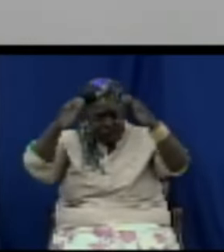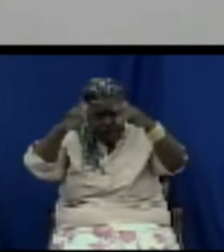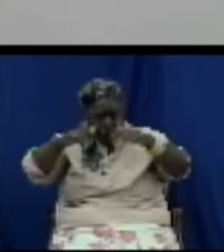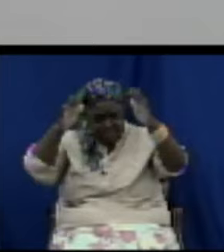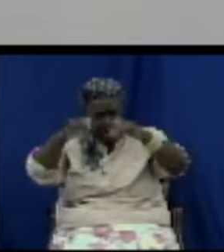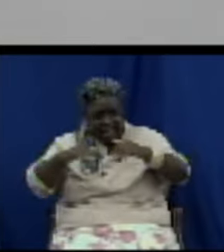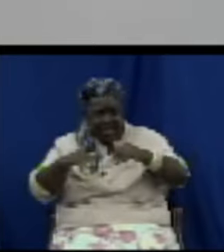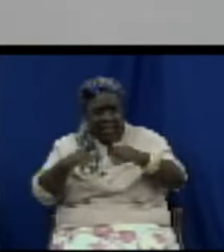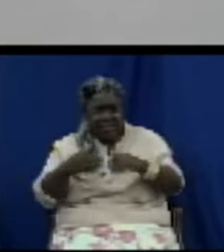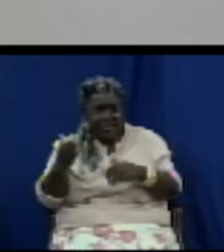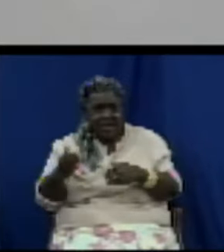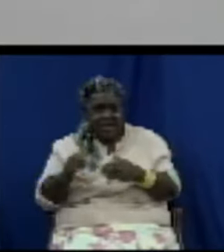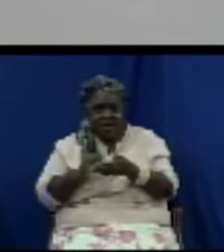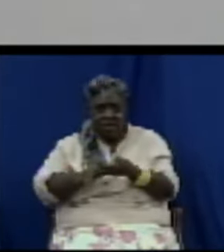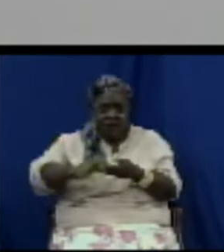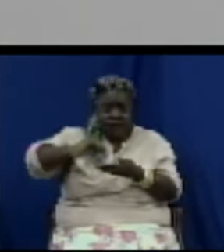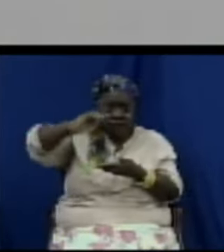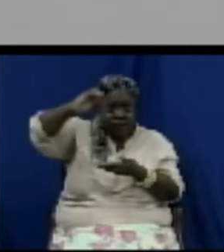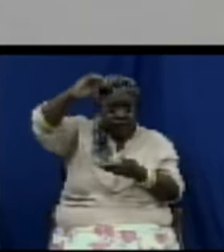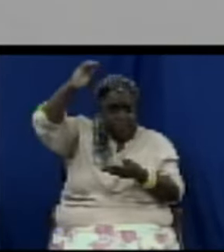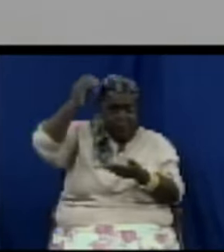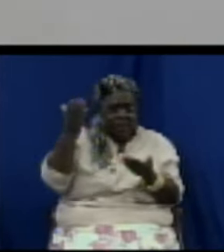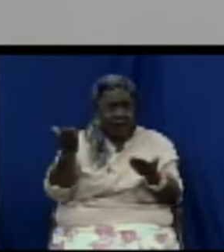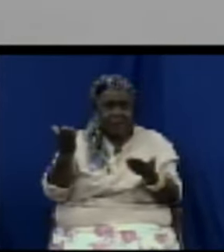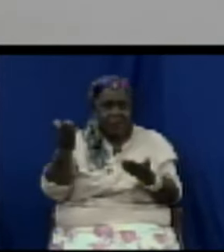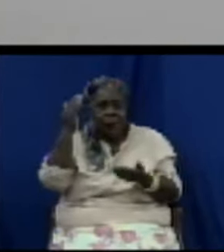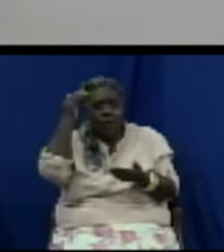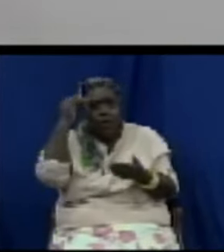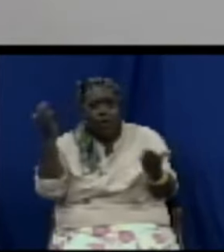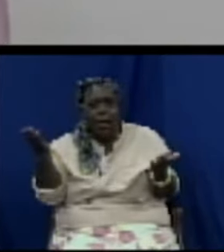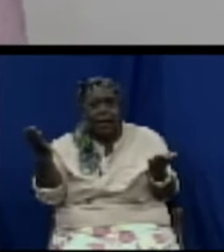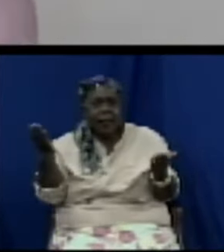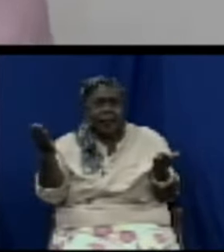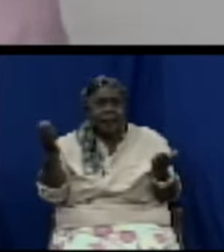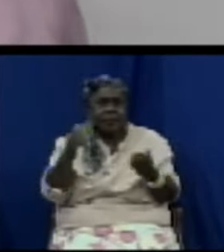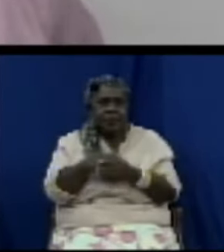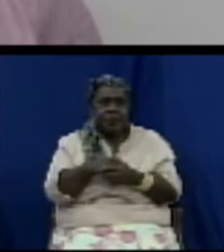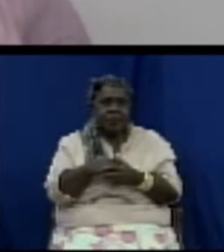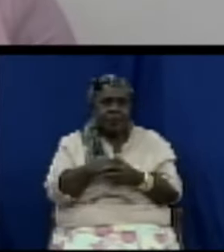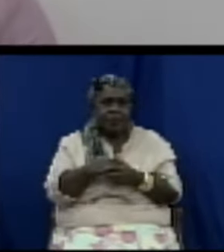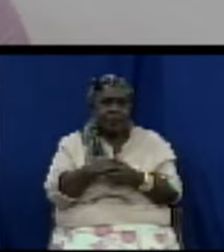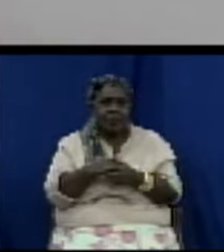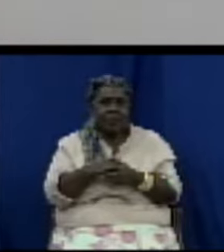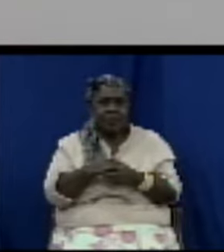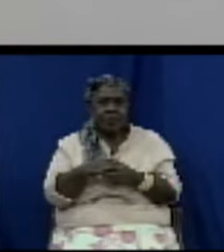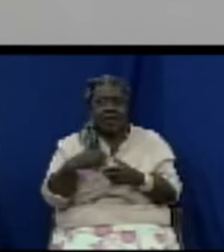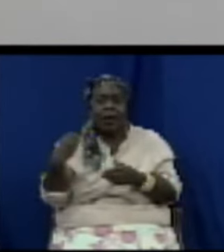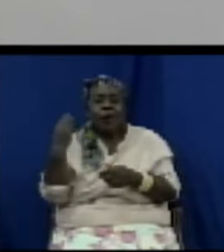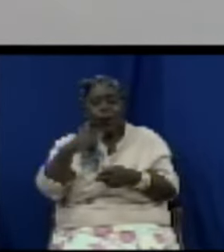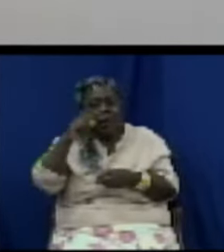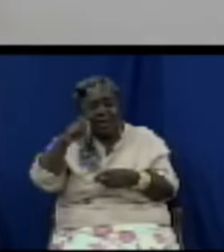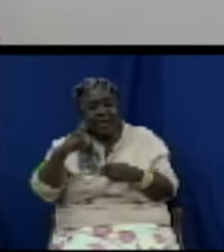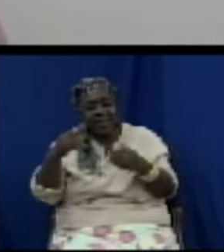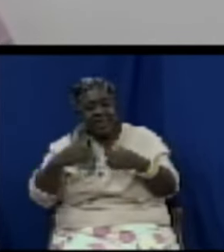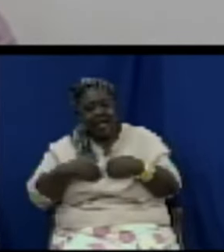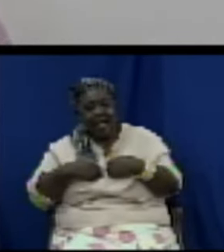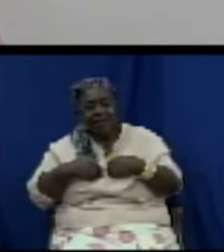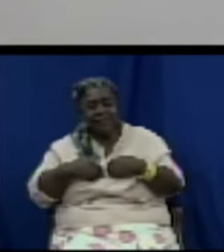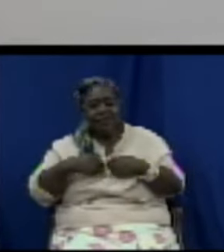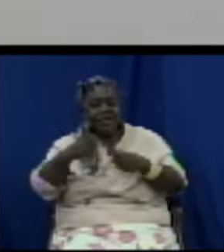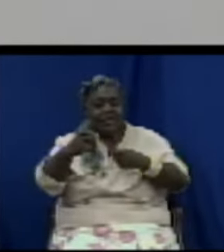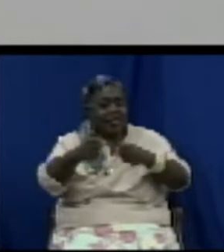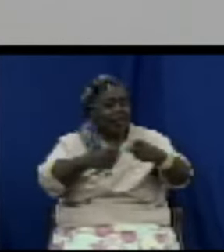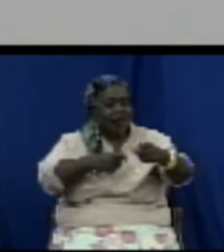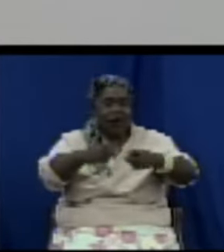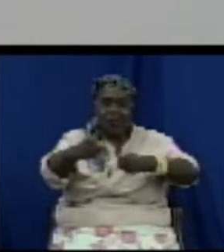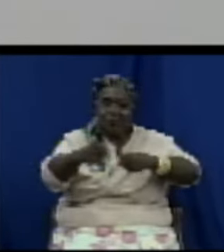import export you can't control it but you can have some control over your I don't know to explain to the right